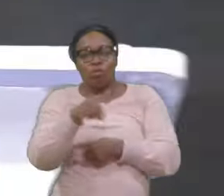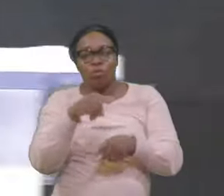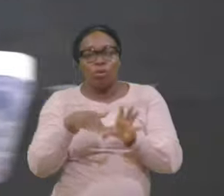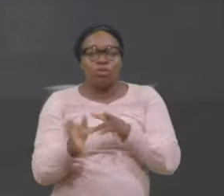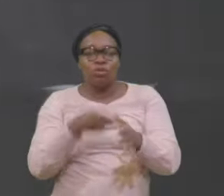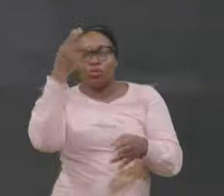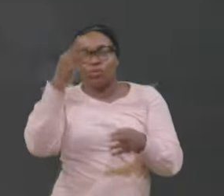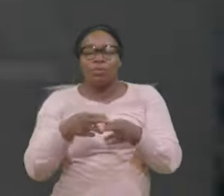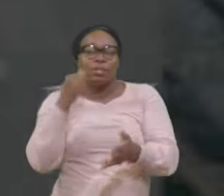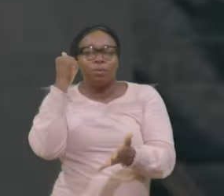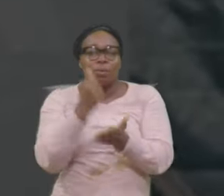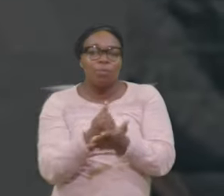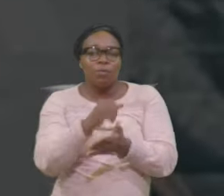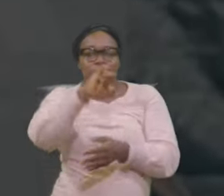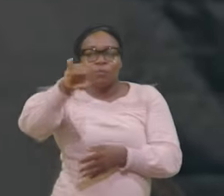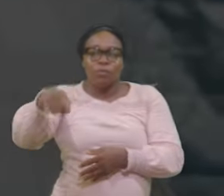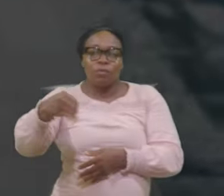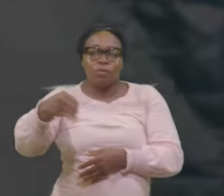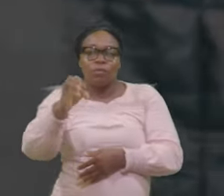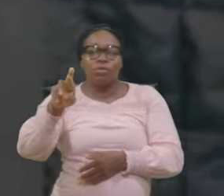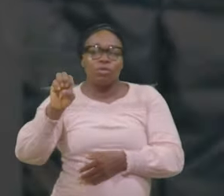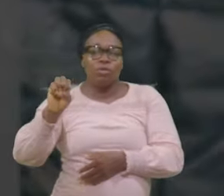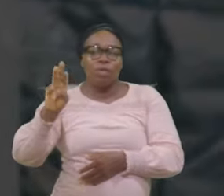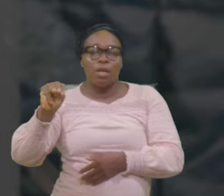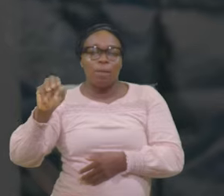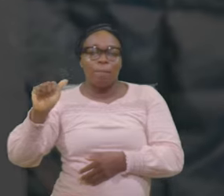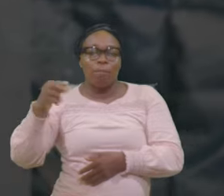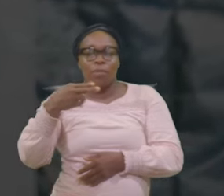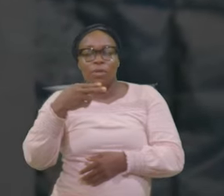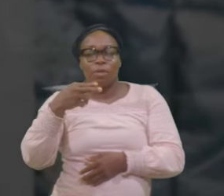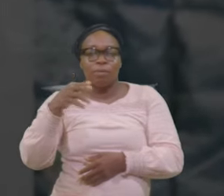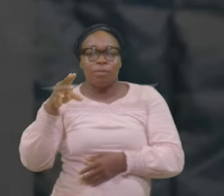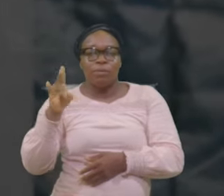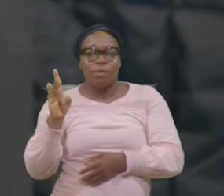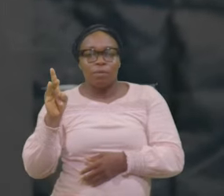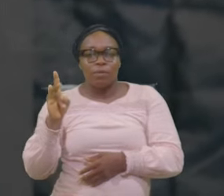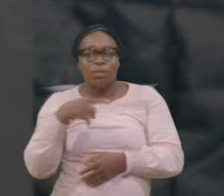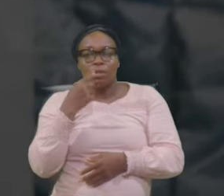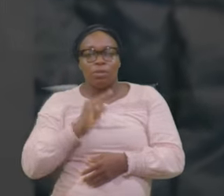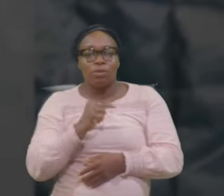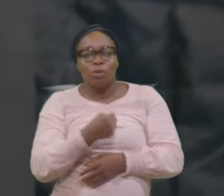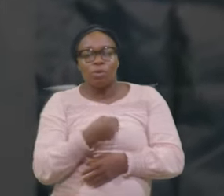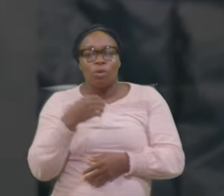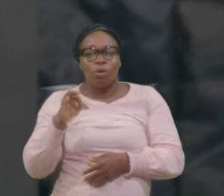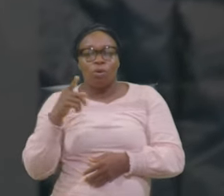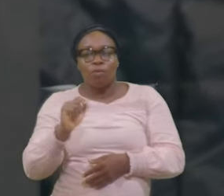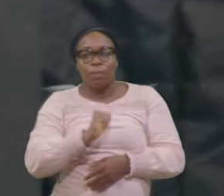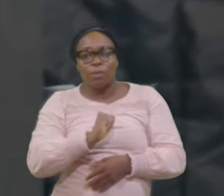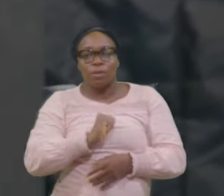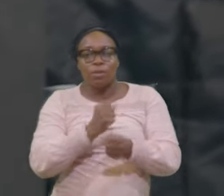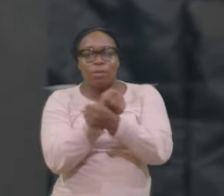Tells us Of the personal Salvation And Of the personal